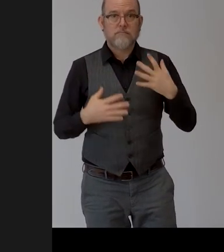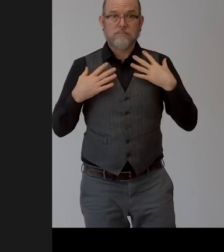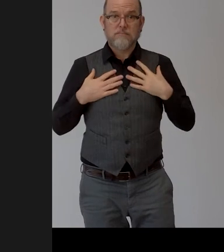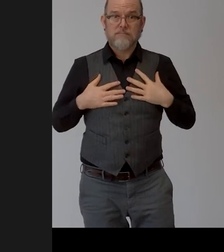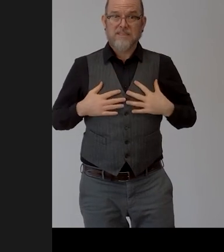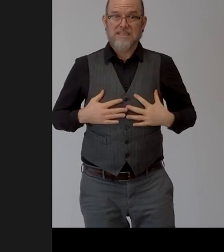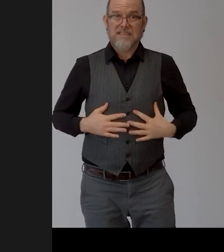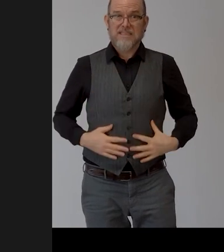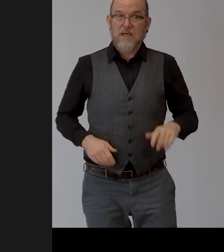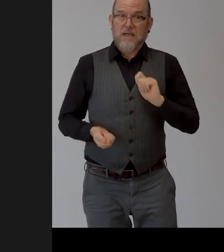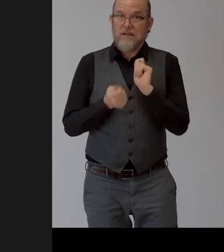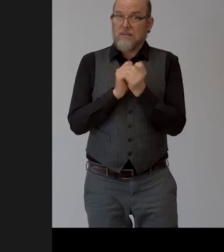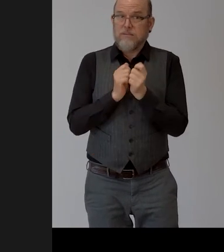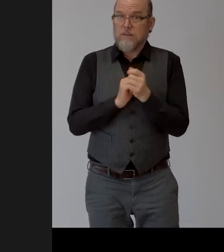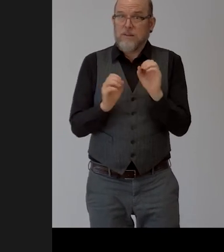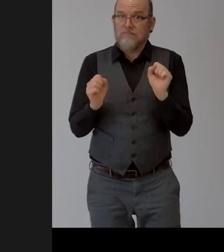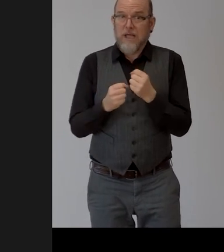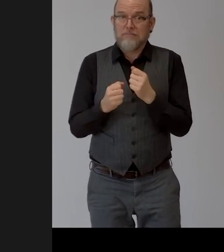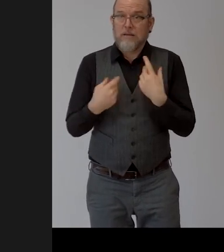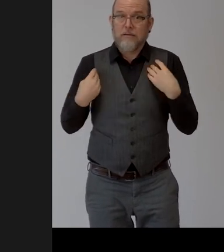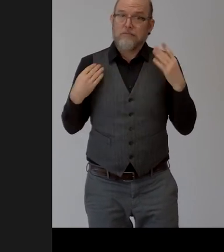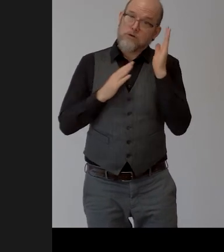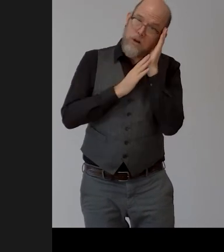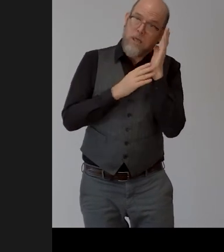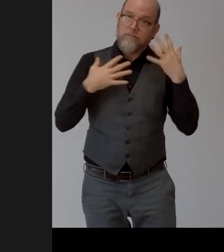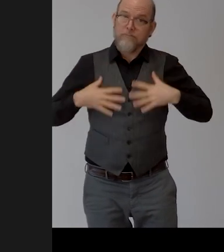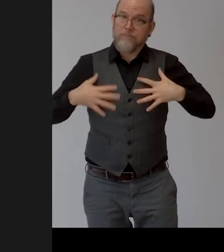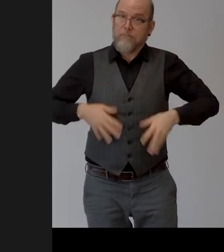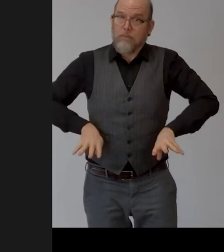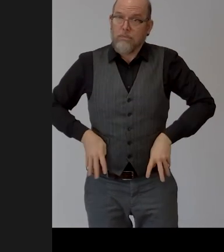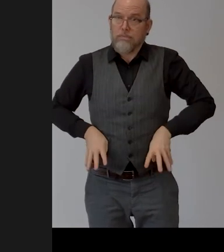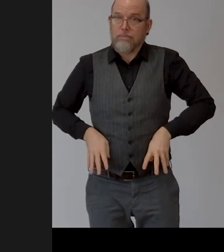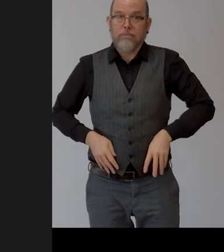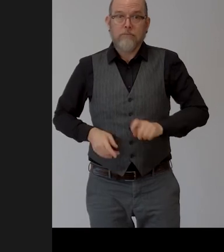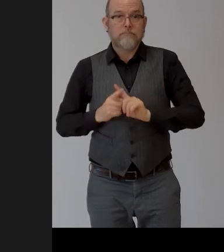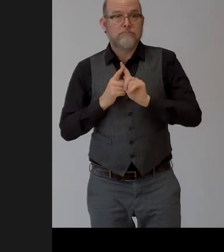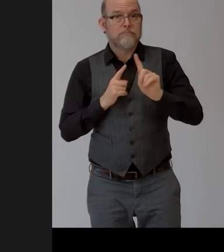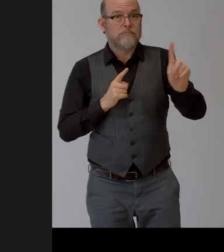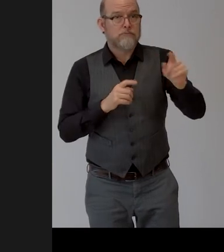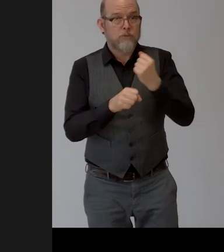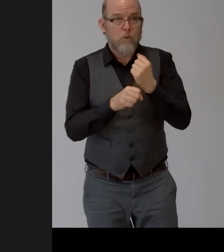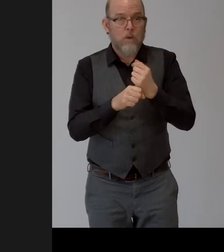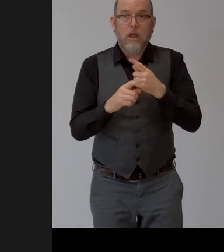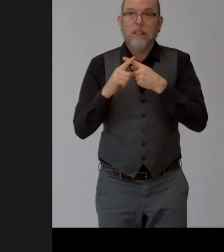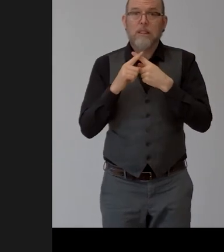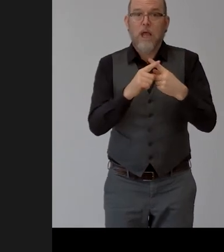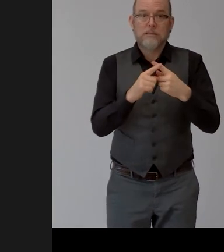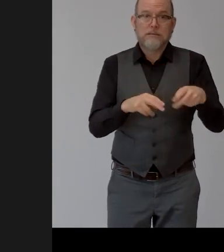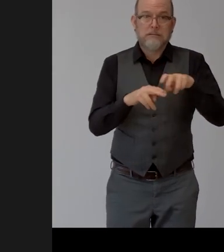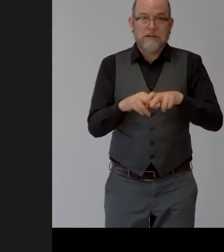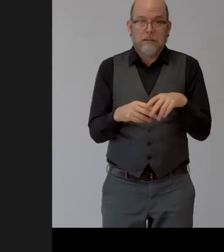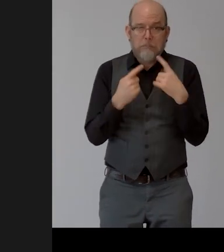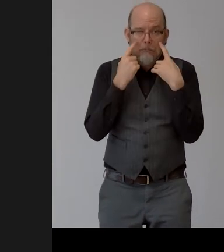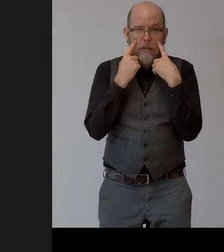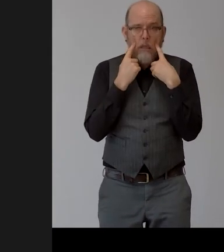else and i just sat there and and crying and my head was in the cloud the the